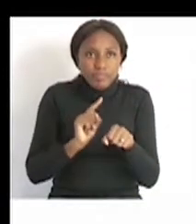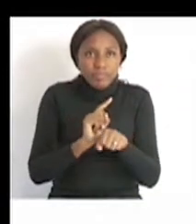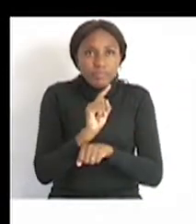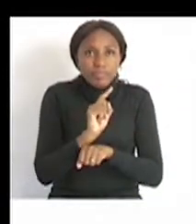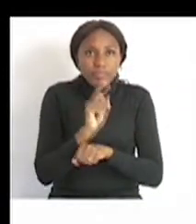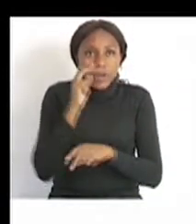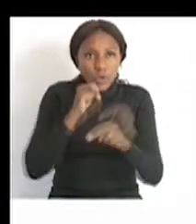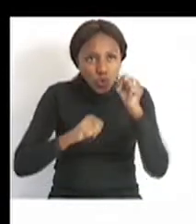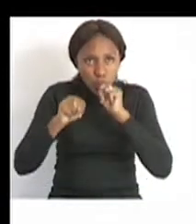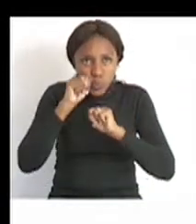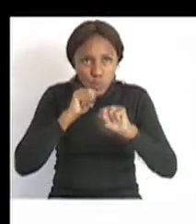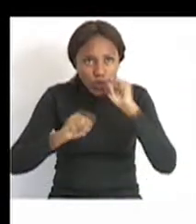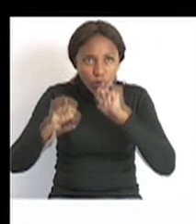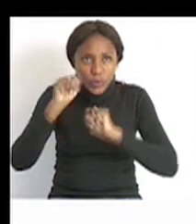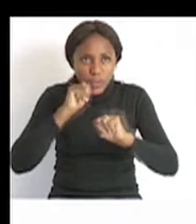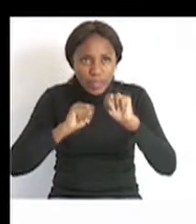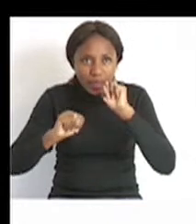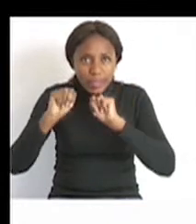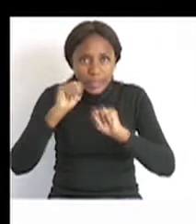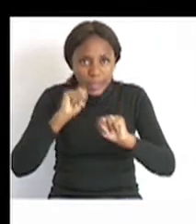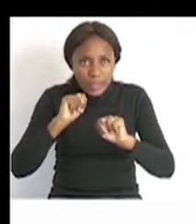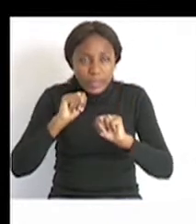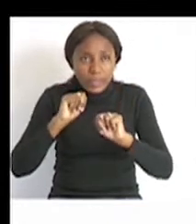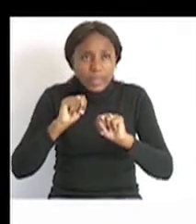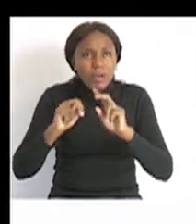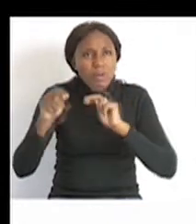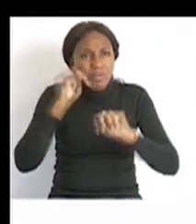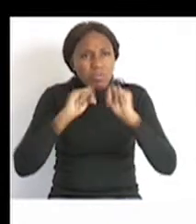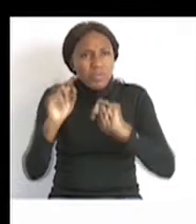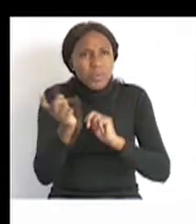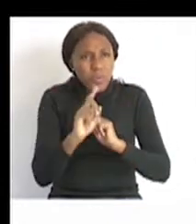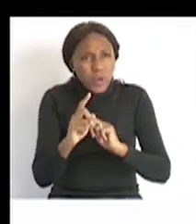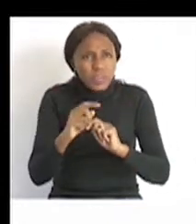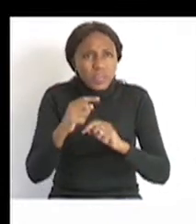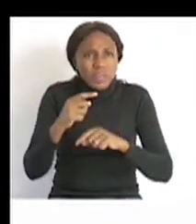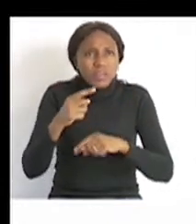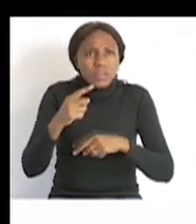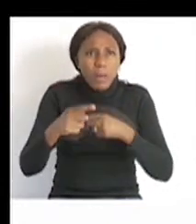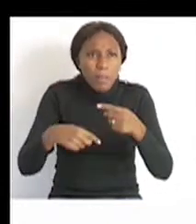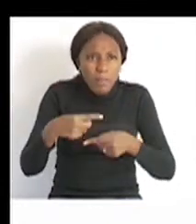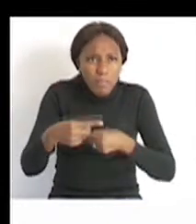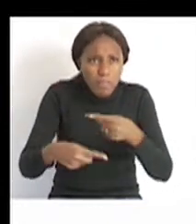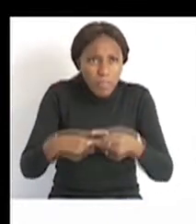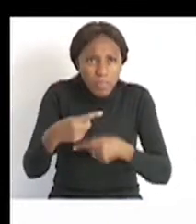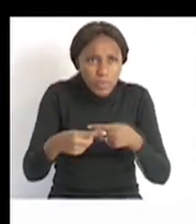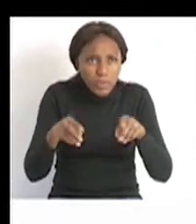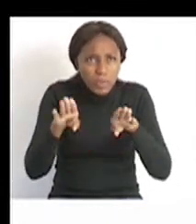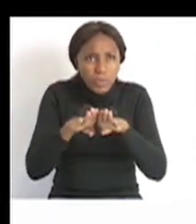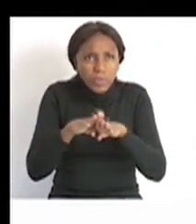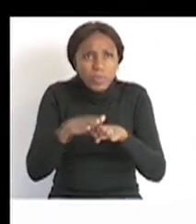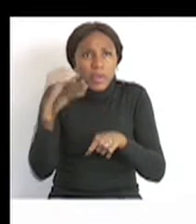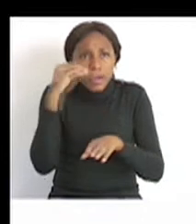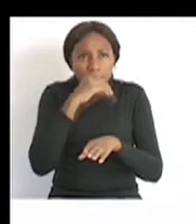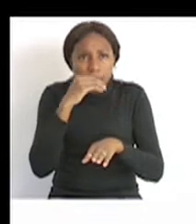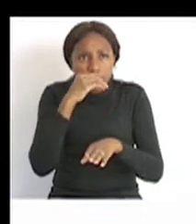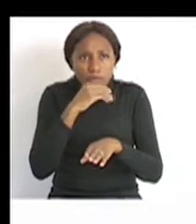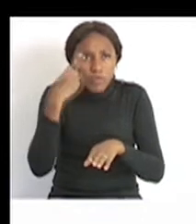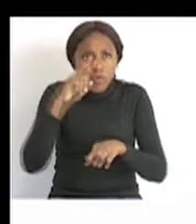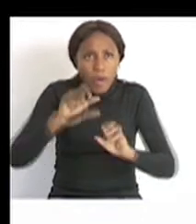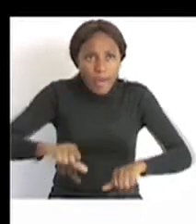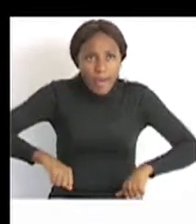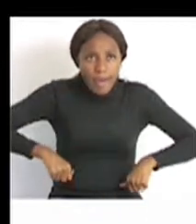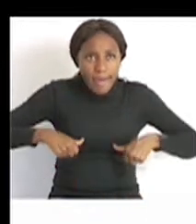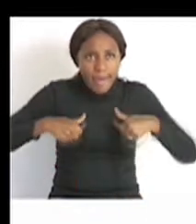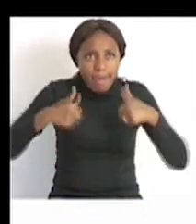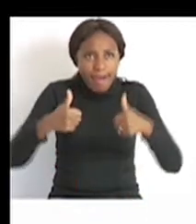Okay, so nutrition is the process of obtaining the food necessary for health and